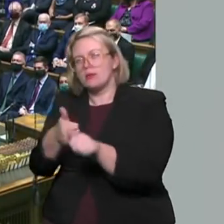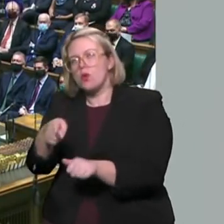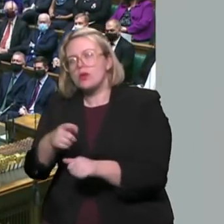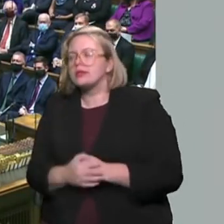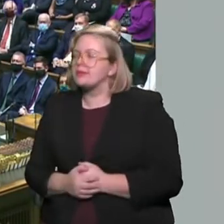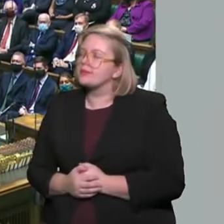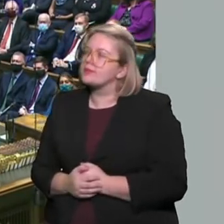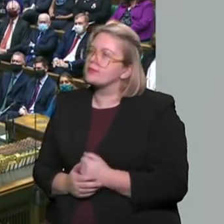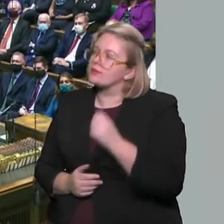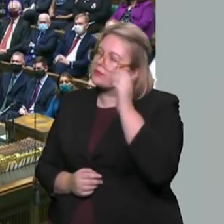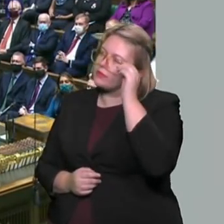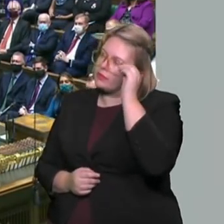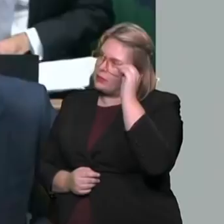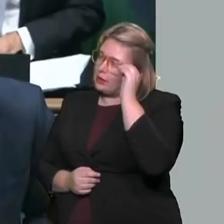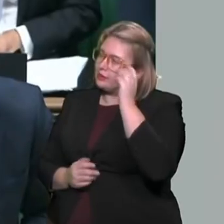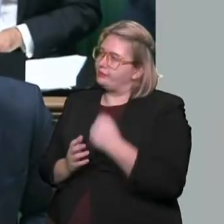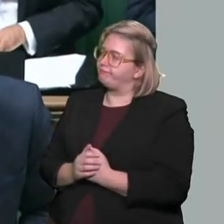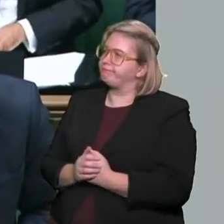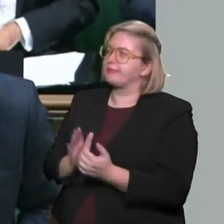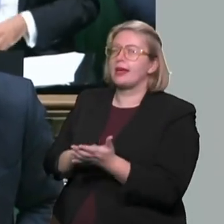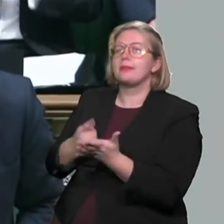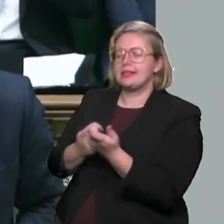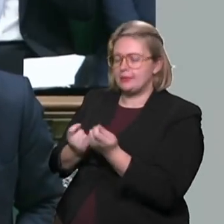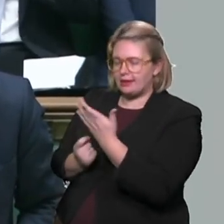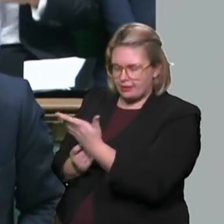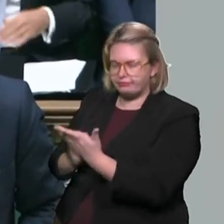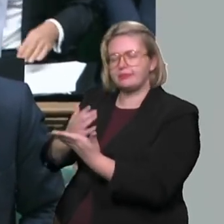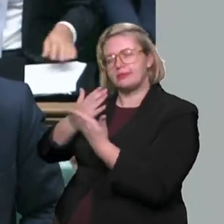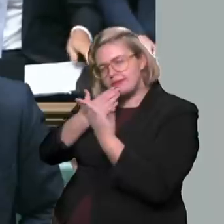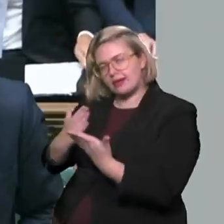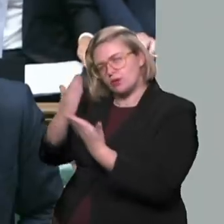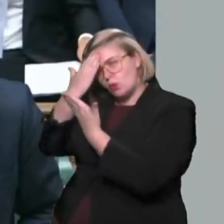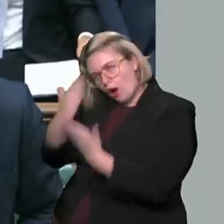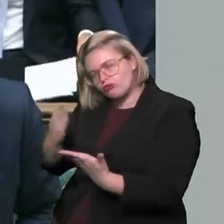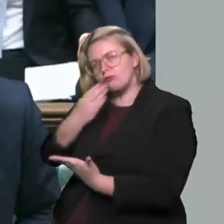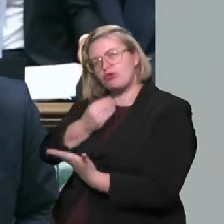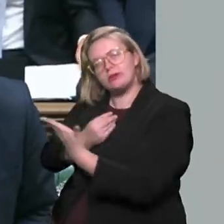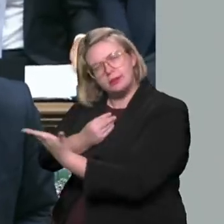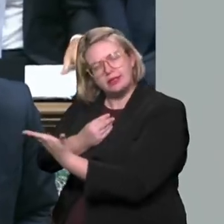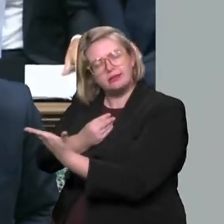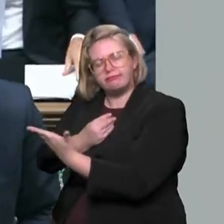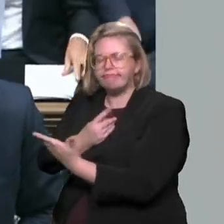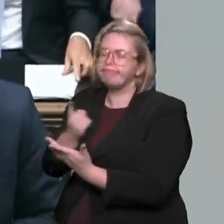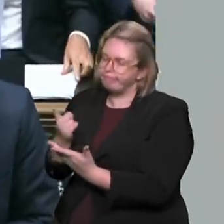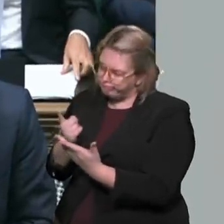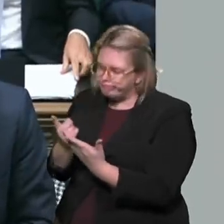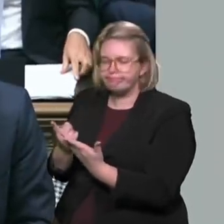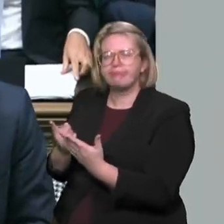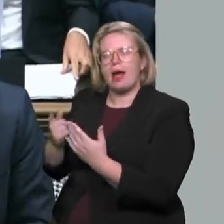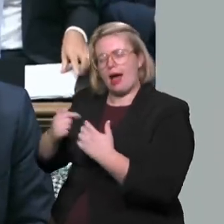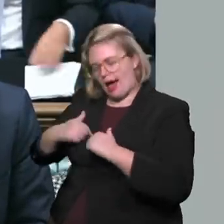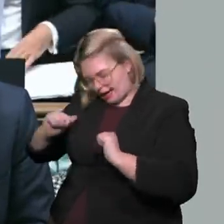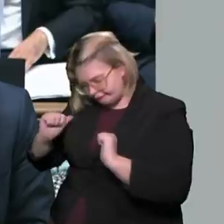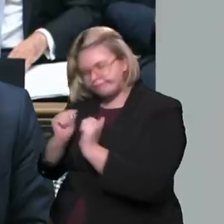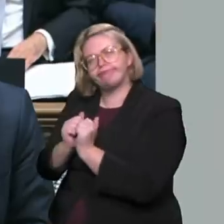Mr Speaker, I thank the right hon. Gentleman for the spirit in which he has approached this issue. I echo what he says about